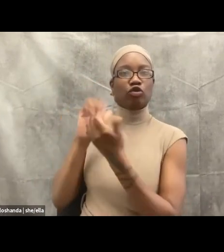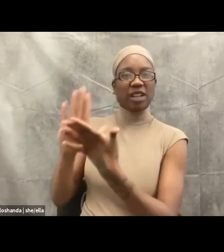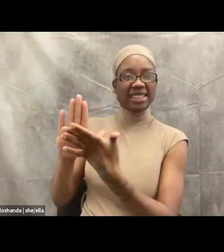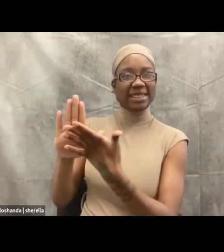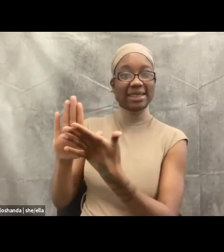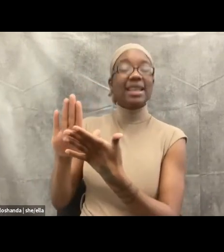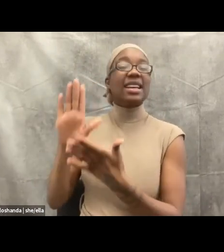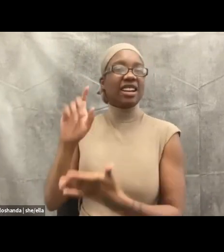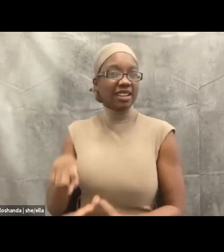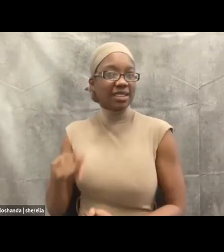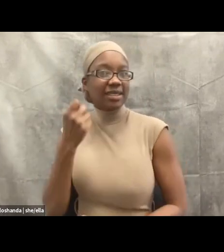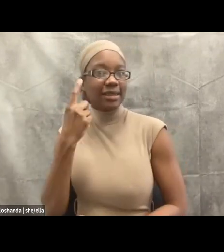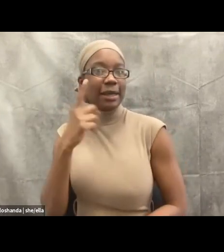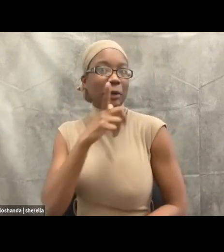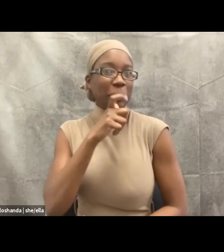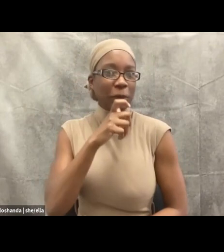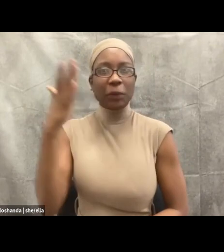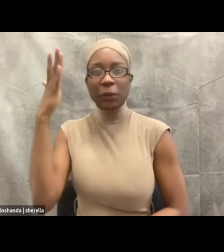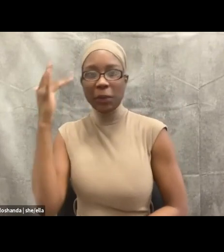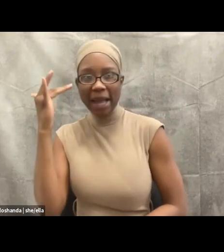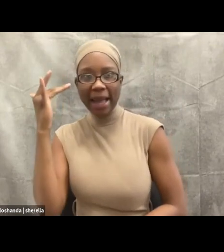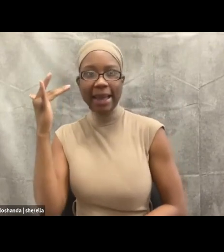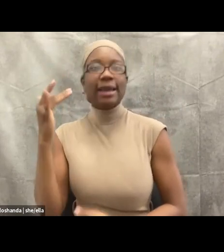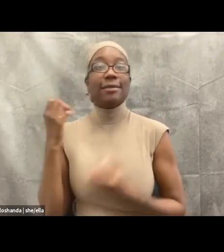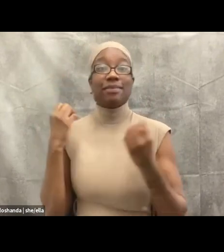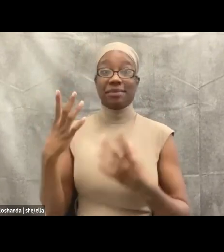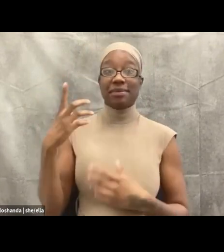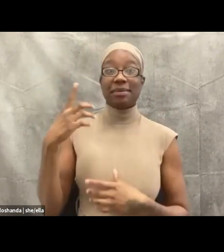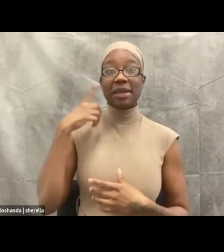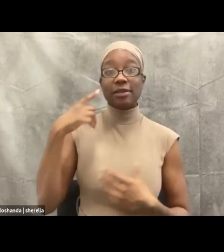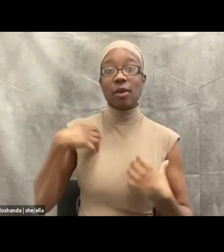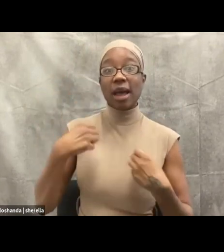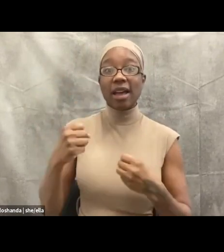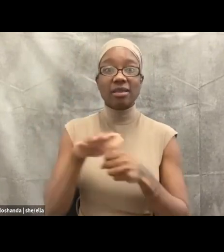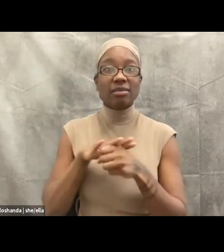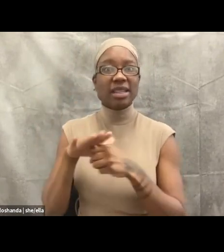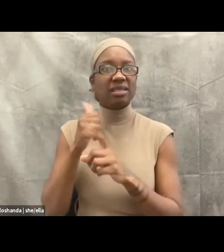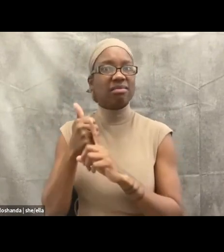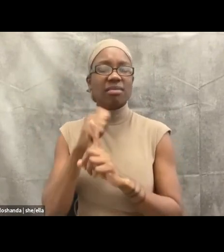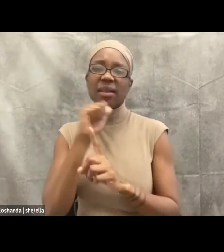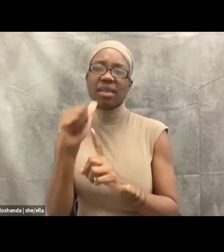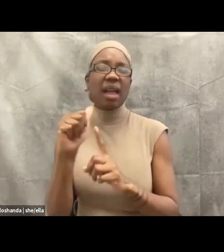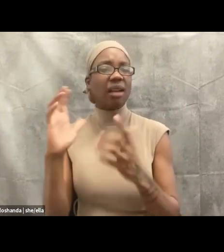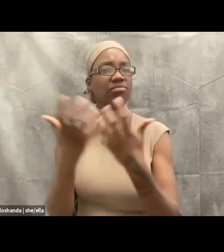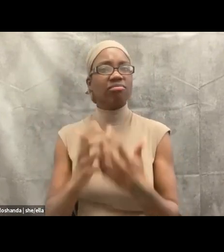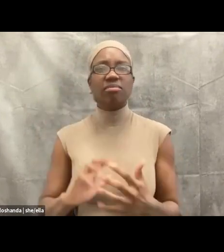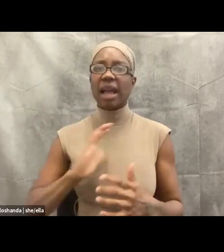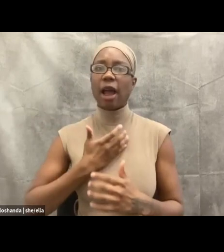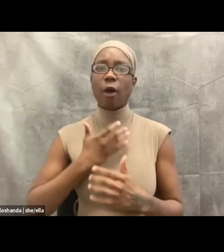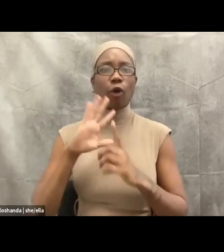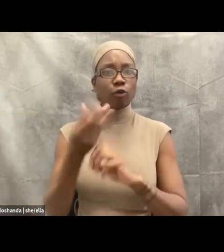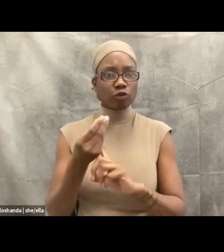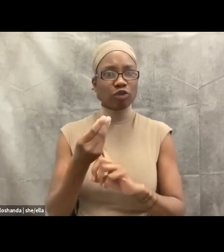representation at the decision tables. This generalized practice is not trauma-informed, nor is it trauma